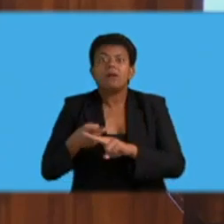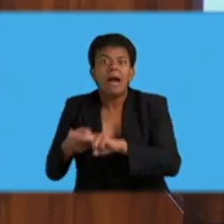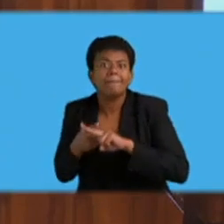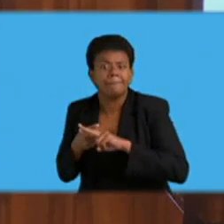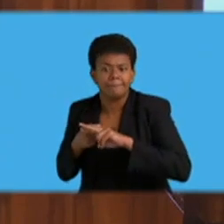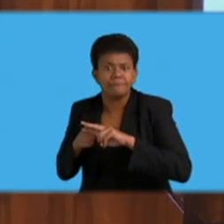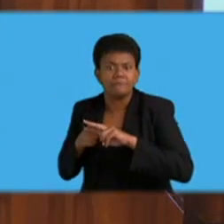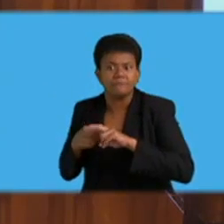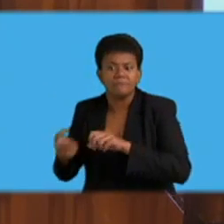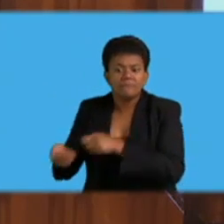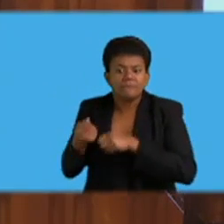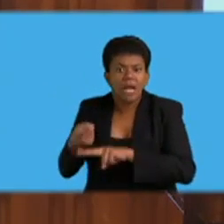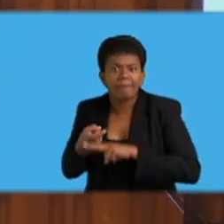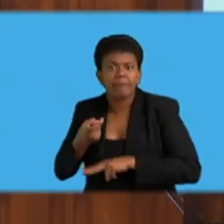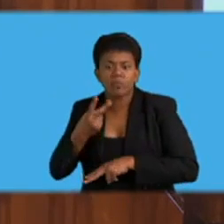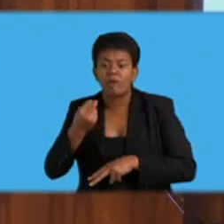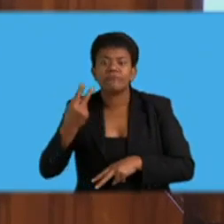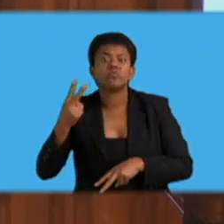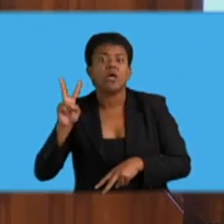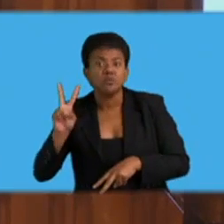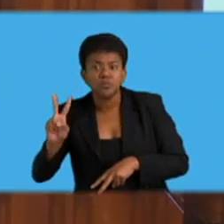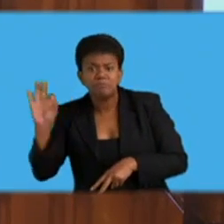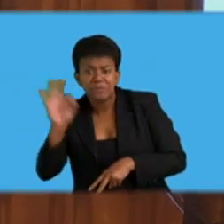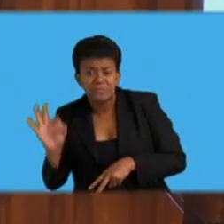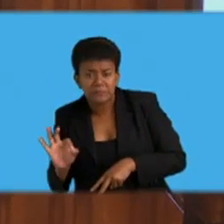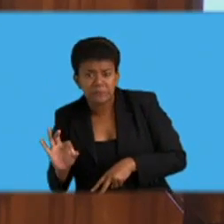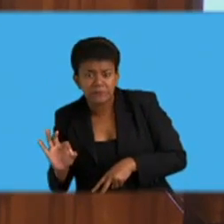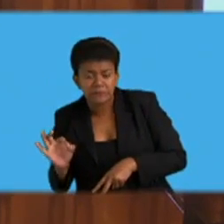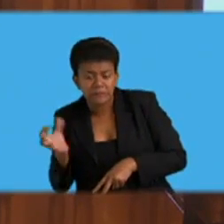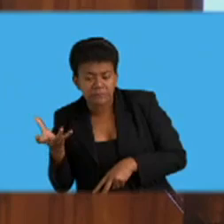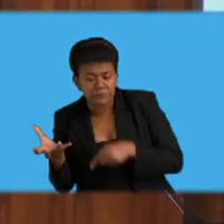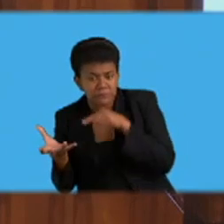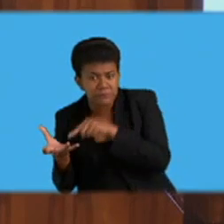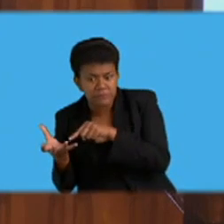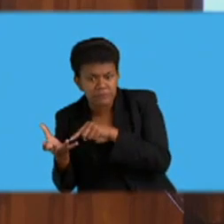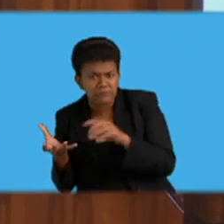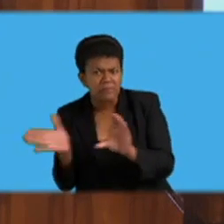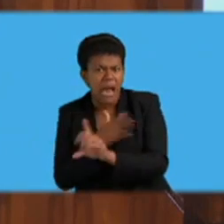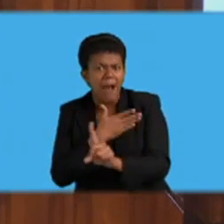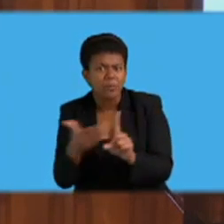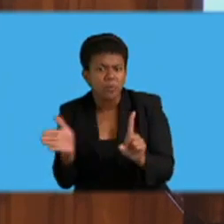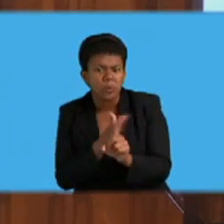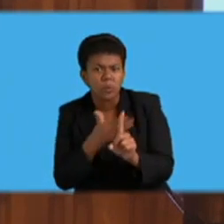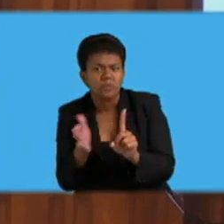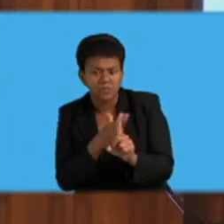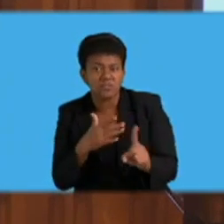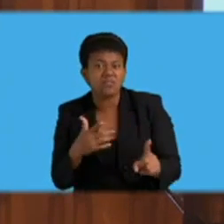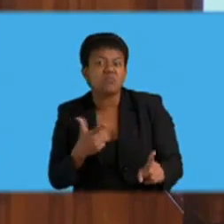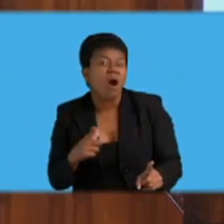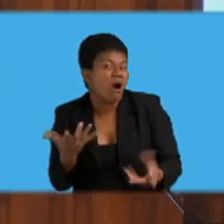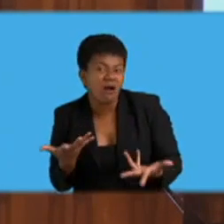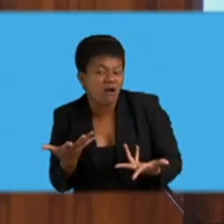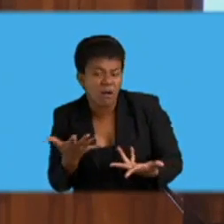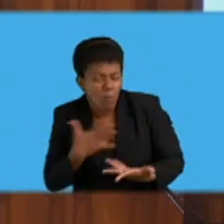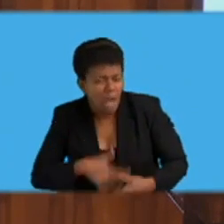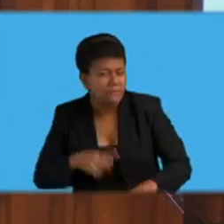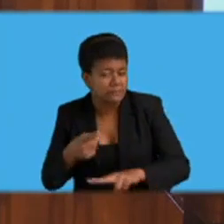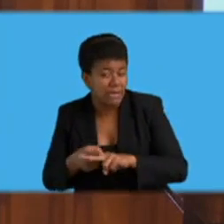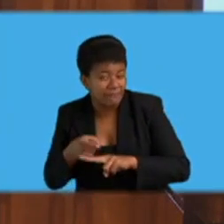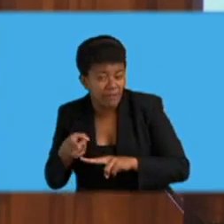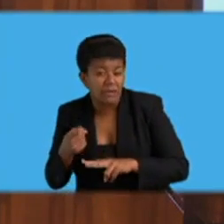5.2%, assault with intent to commit rape by 300%,